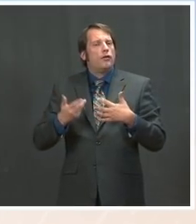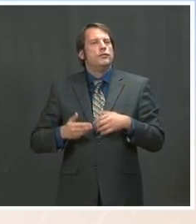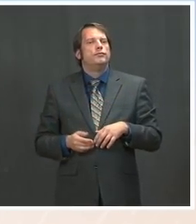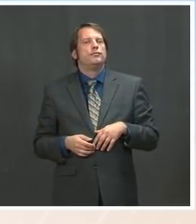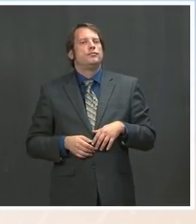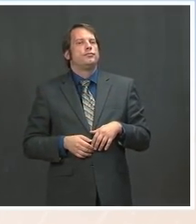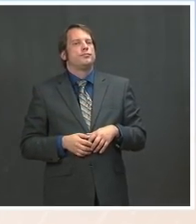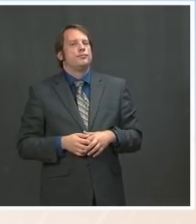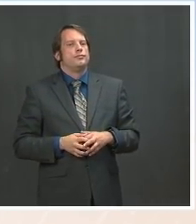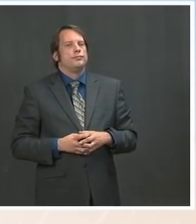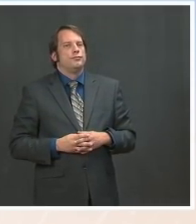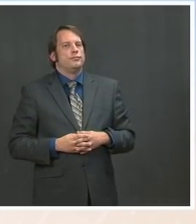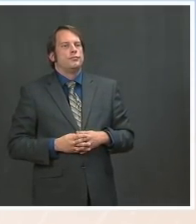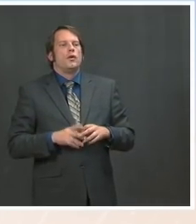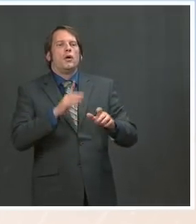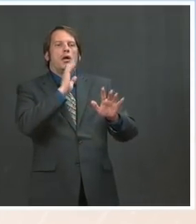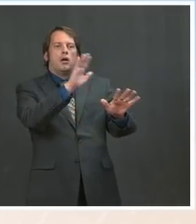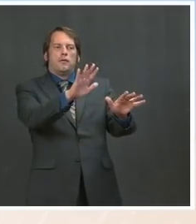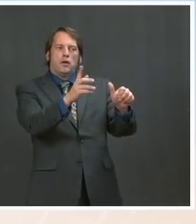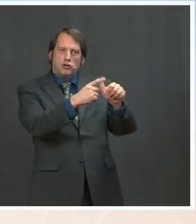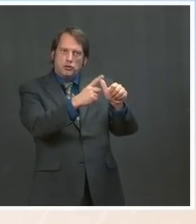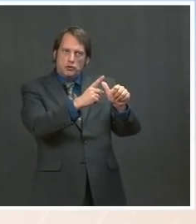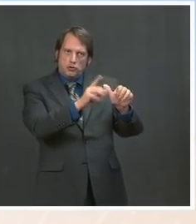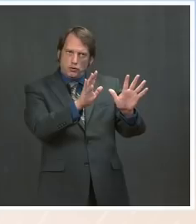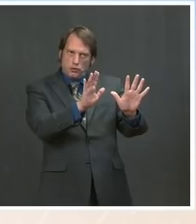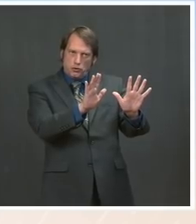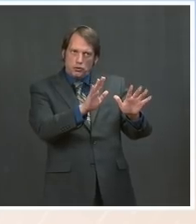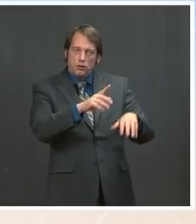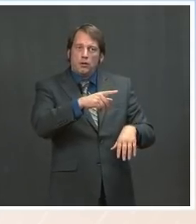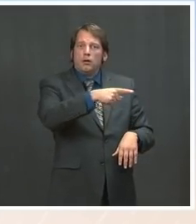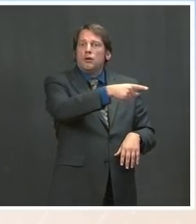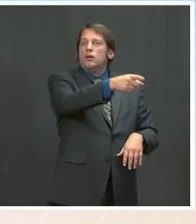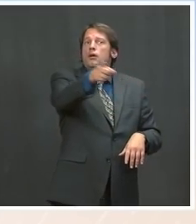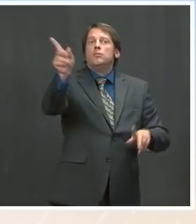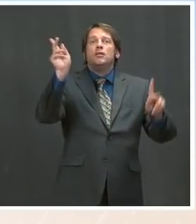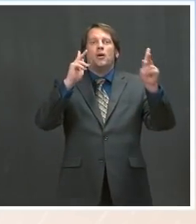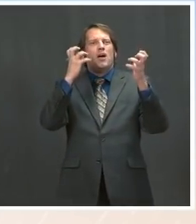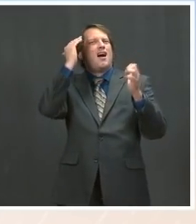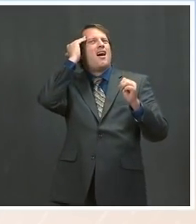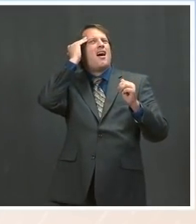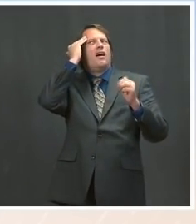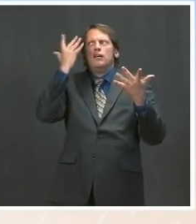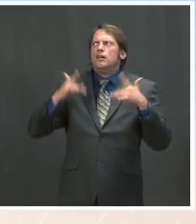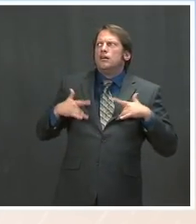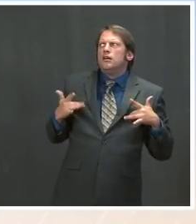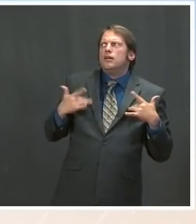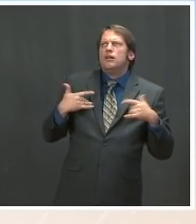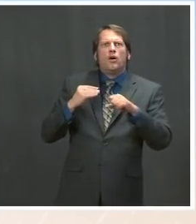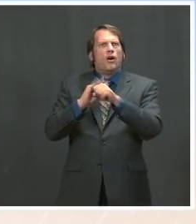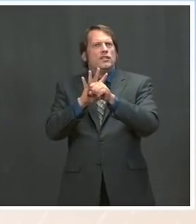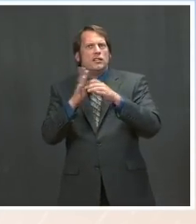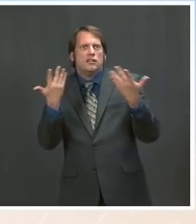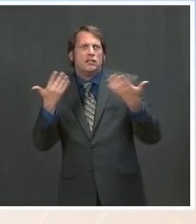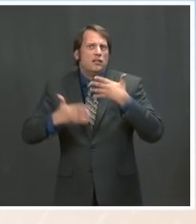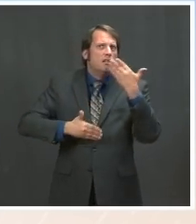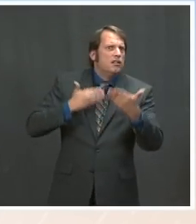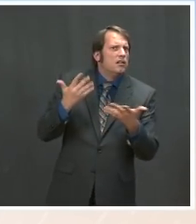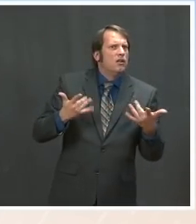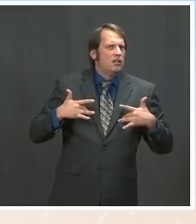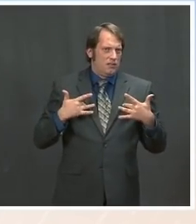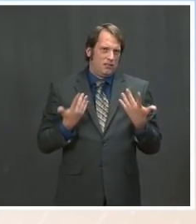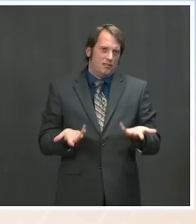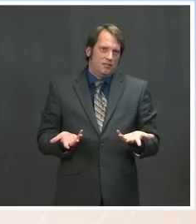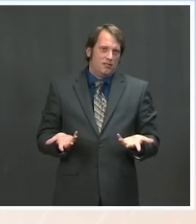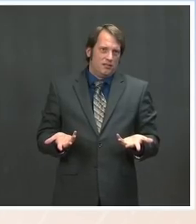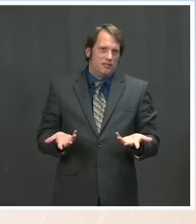on, and certainly the COVID pandemic is front and center for people across this country for understandable reasons. More than 550,000, more than